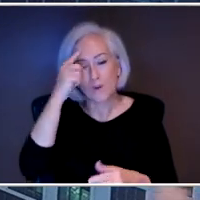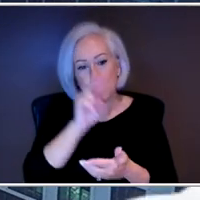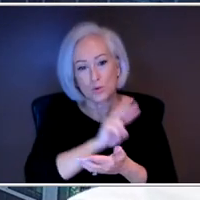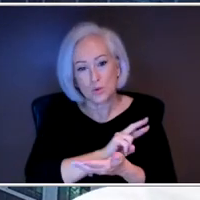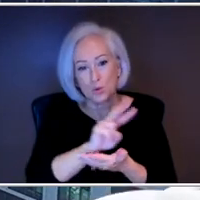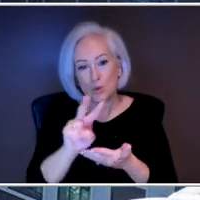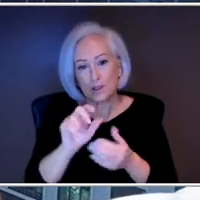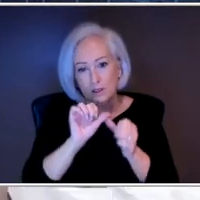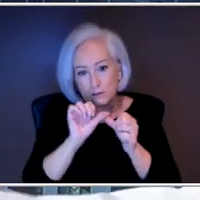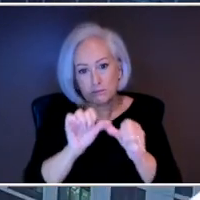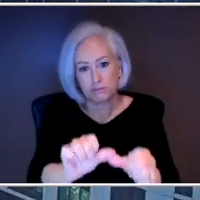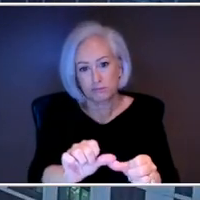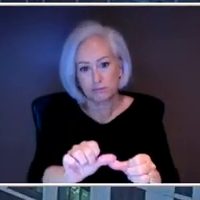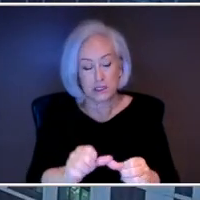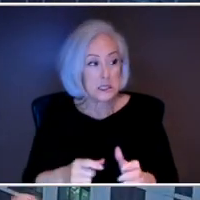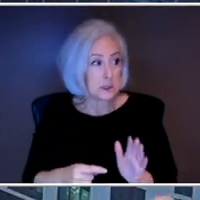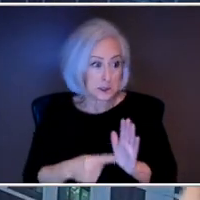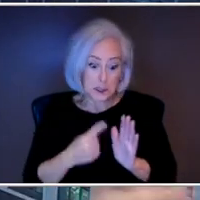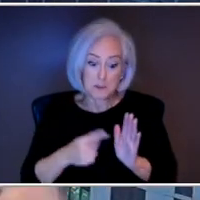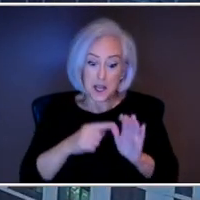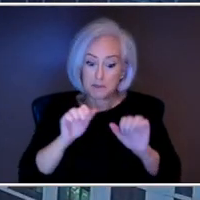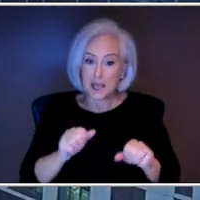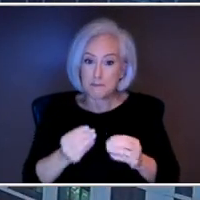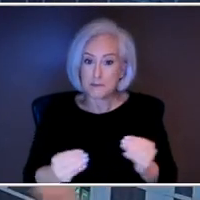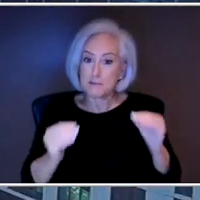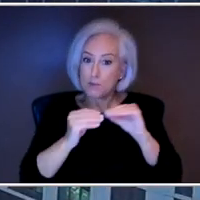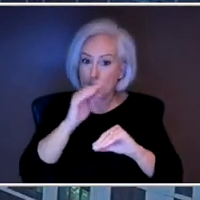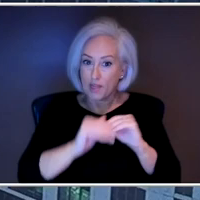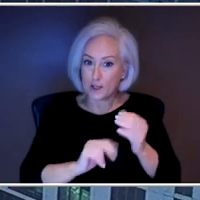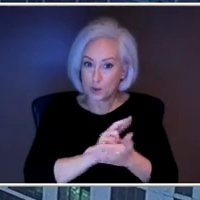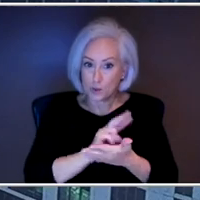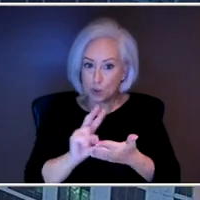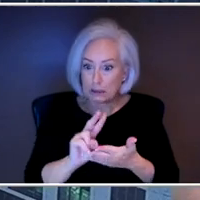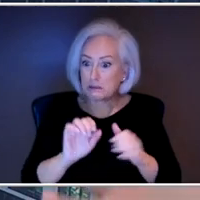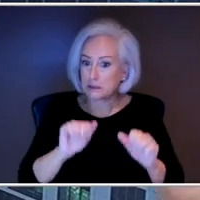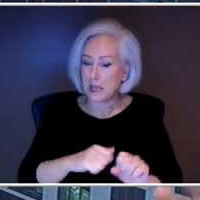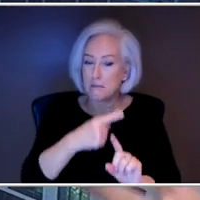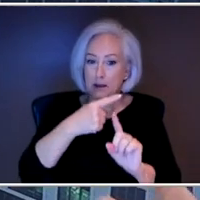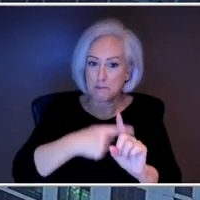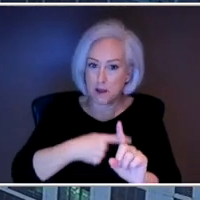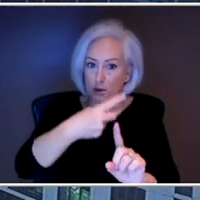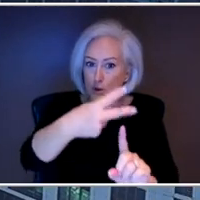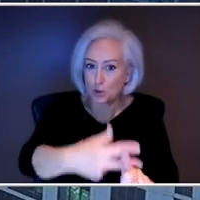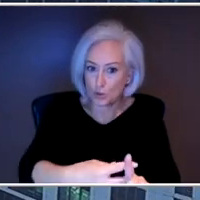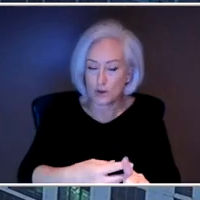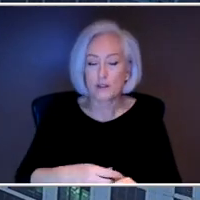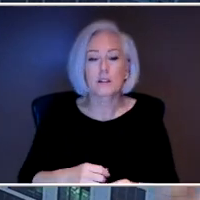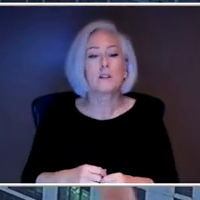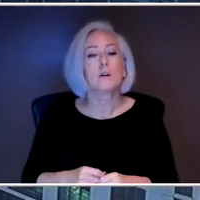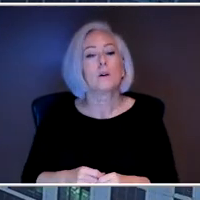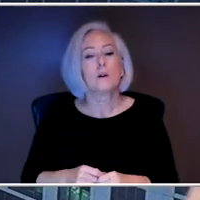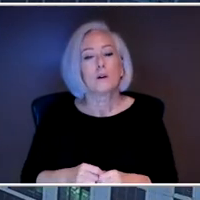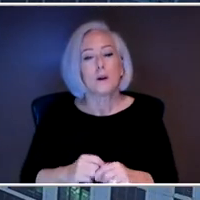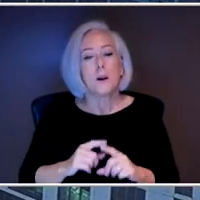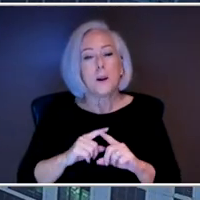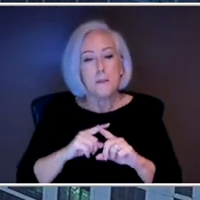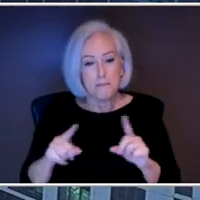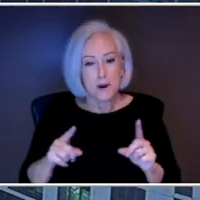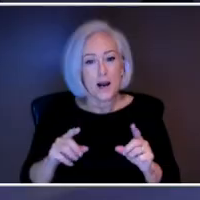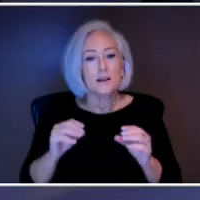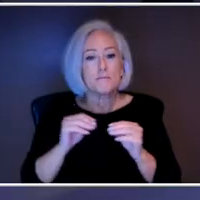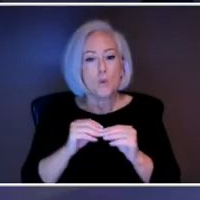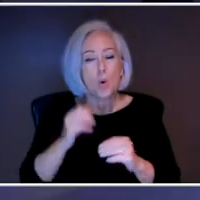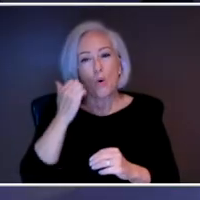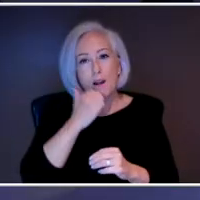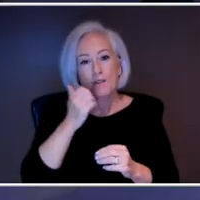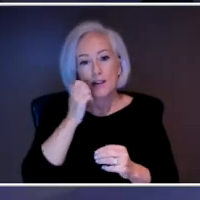weeks, that can last much longer. mean, people can be in depressive episodes for months at time, where with kind of a seasonality change in just your mood, that's going to be more day-to-day fluctuations. So,